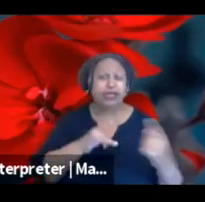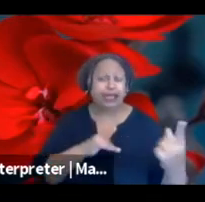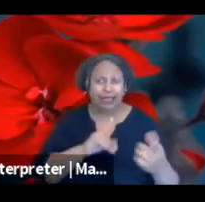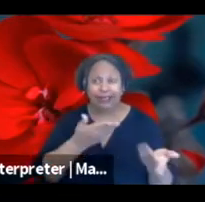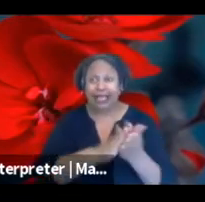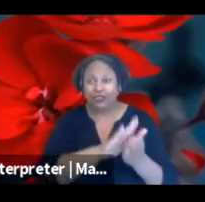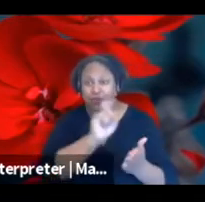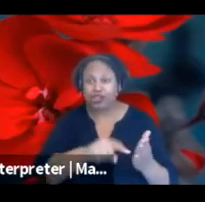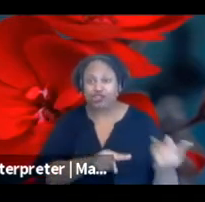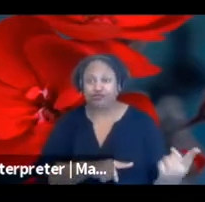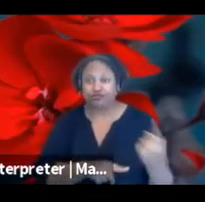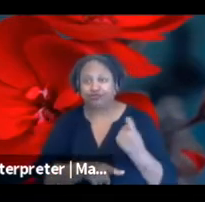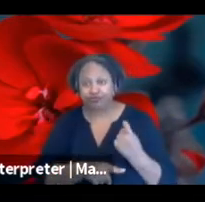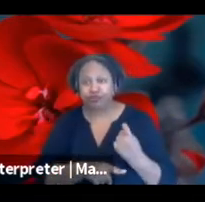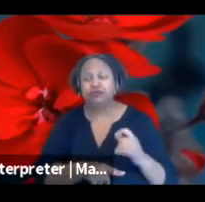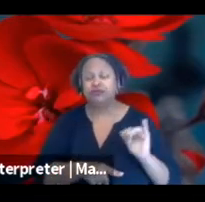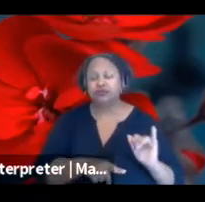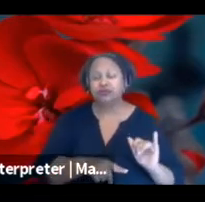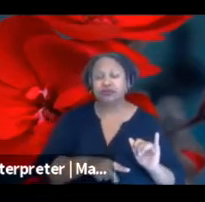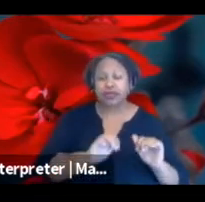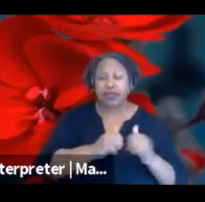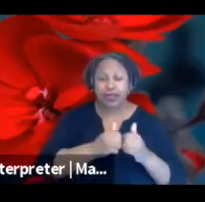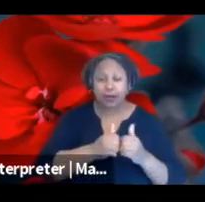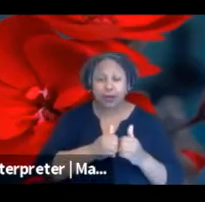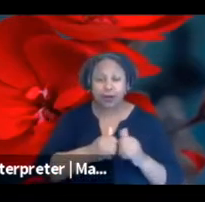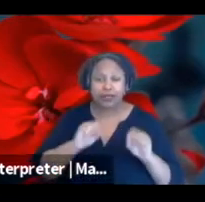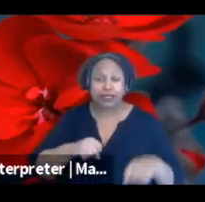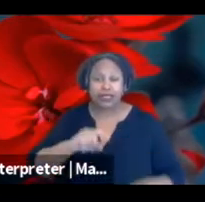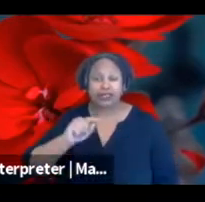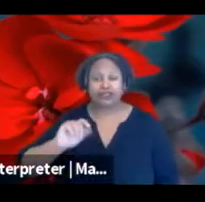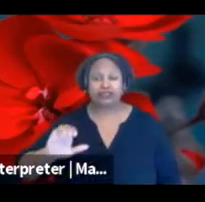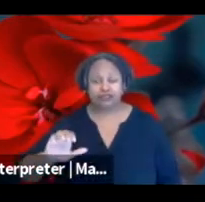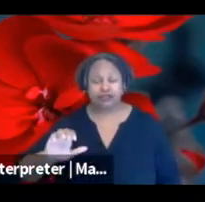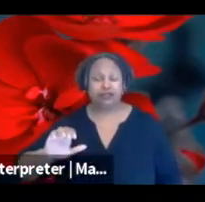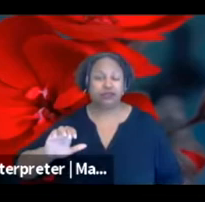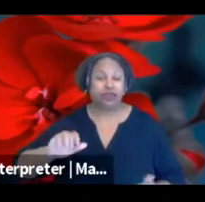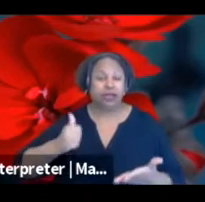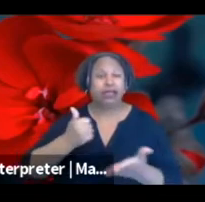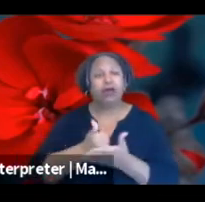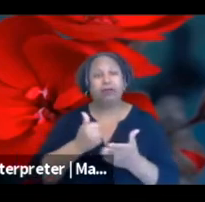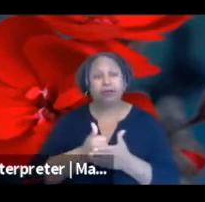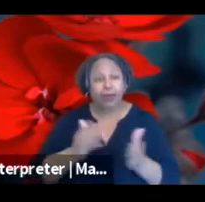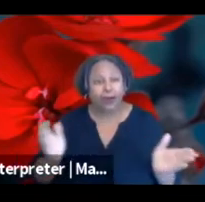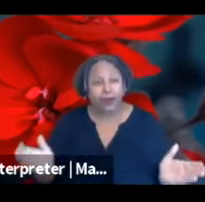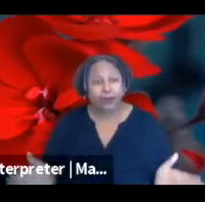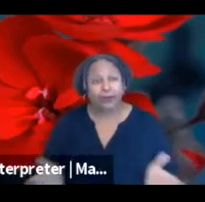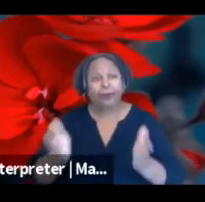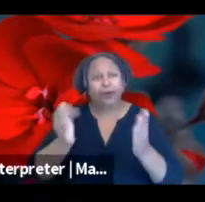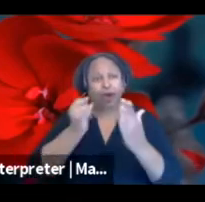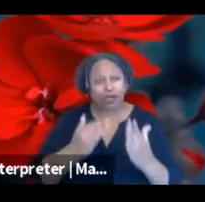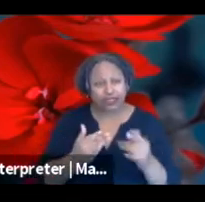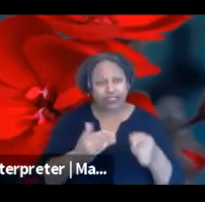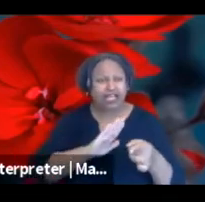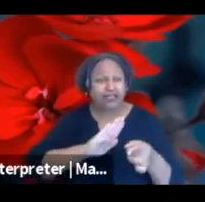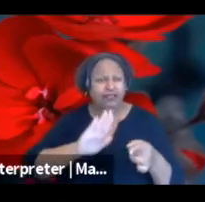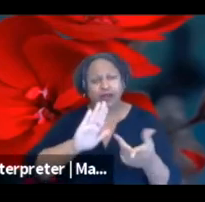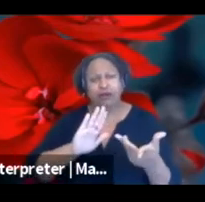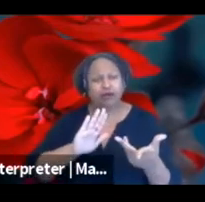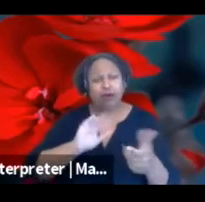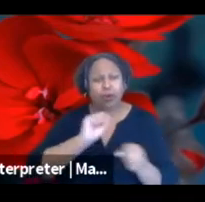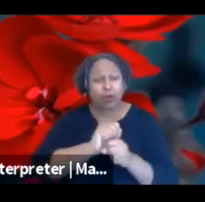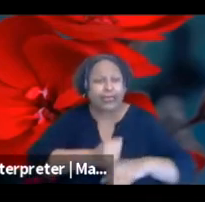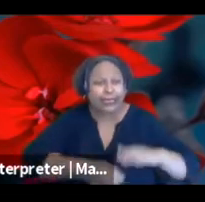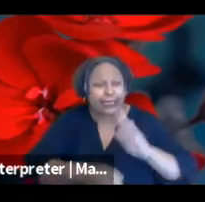again, that we thought about is, how can TAC help lift up artists who need help getting their work out into space,